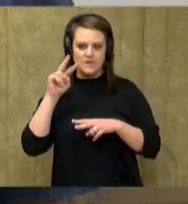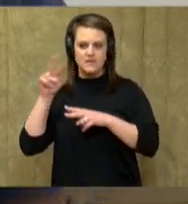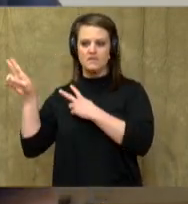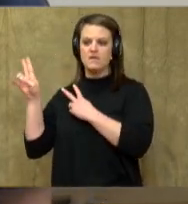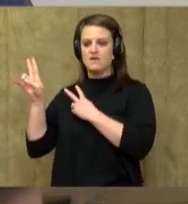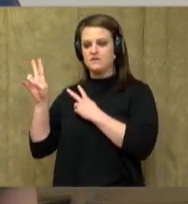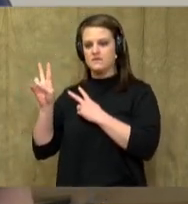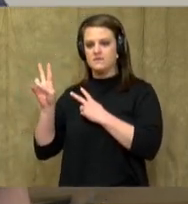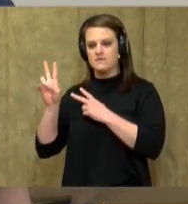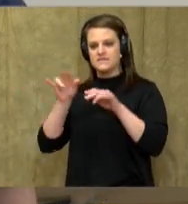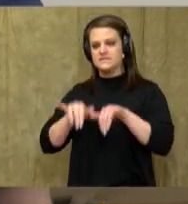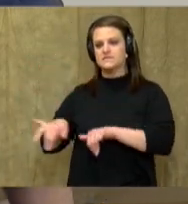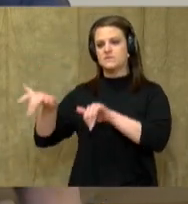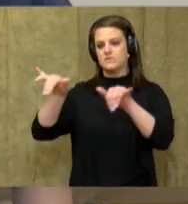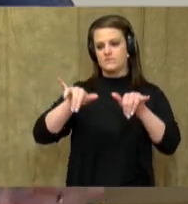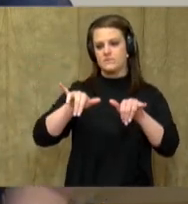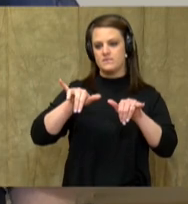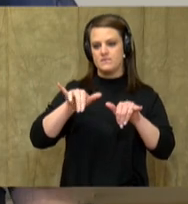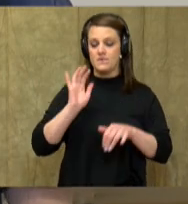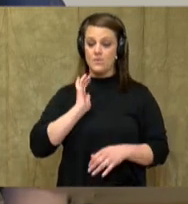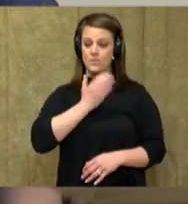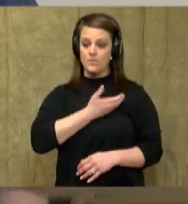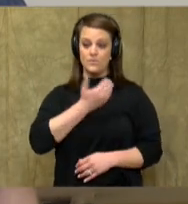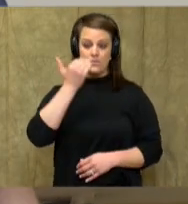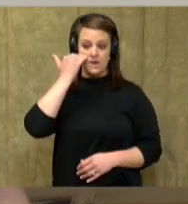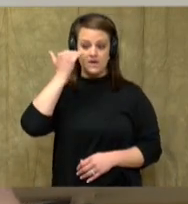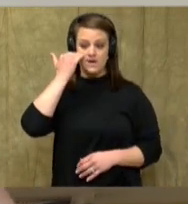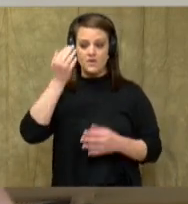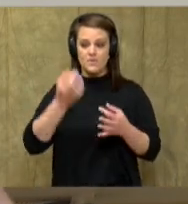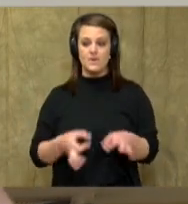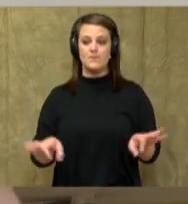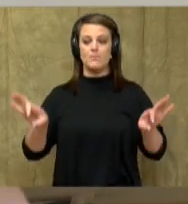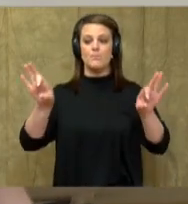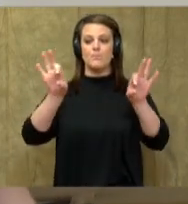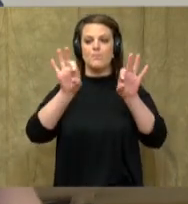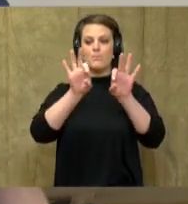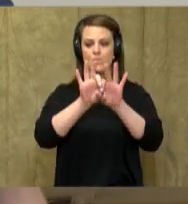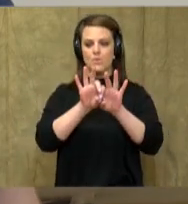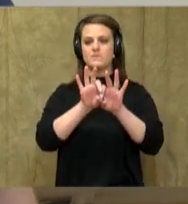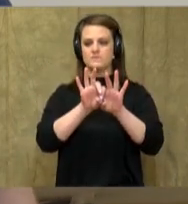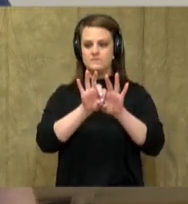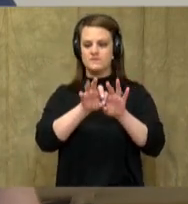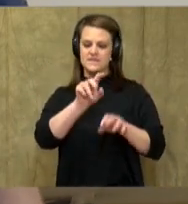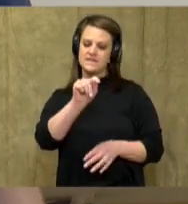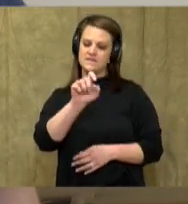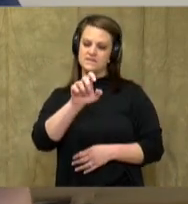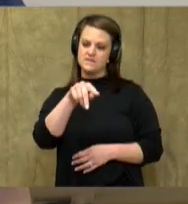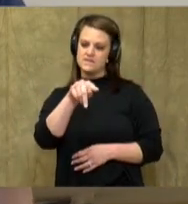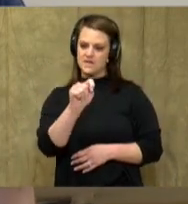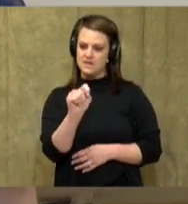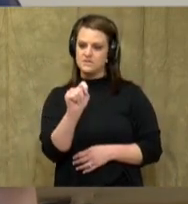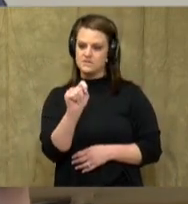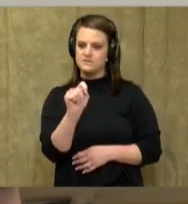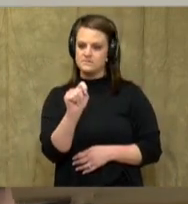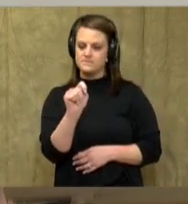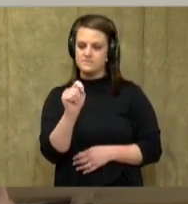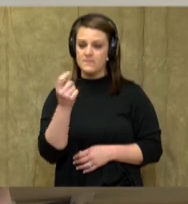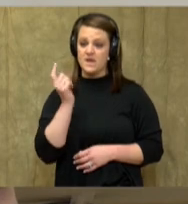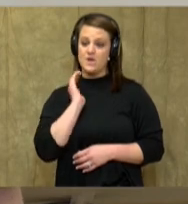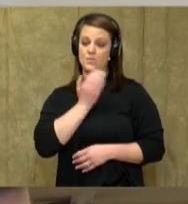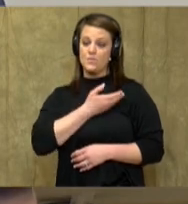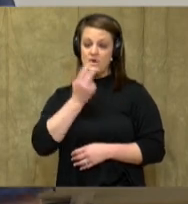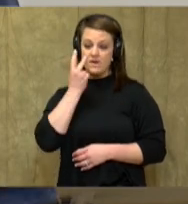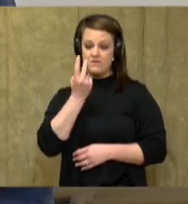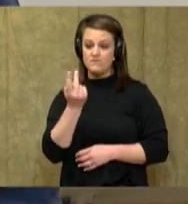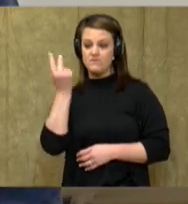this standard. We know how important the text really is. And boys and girls, we've looked at a